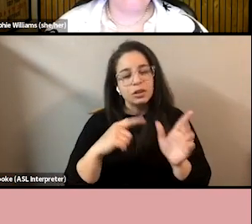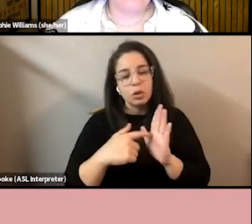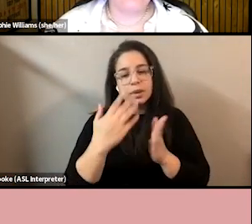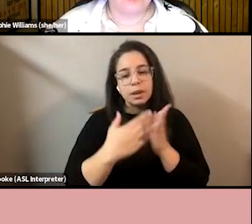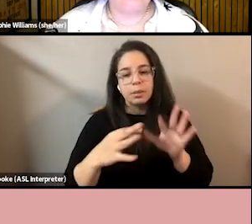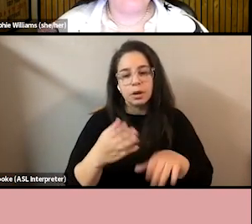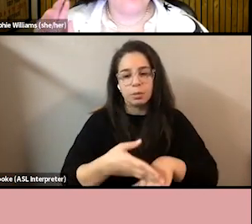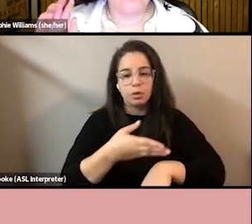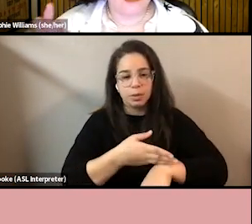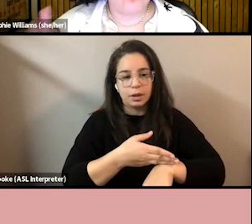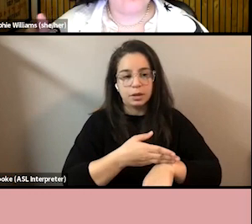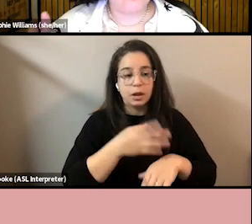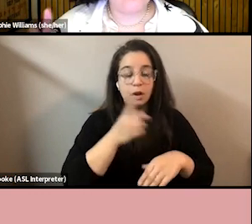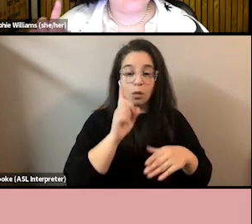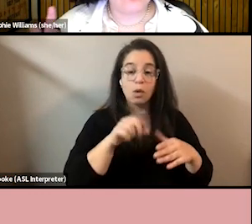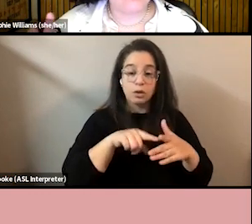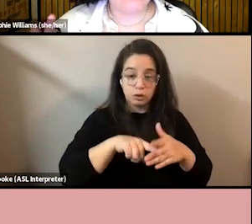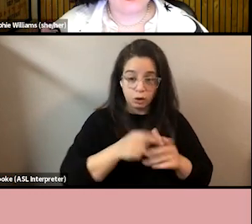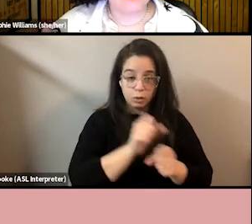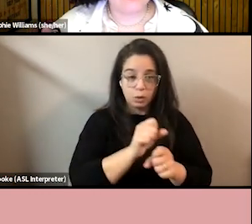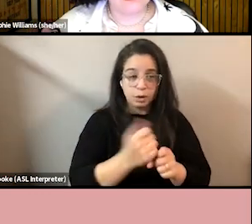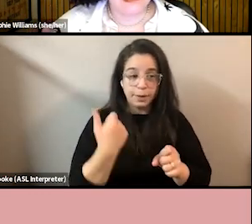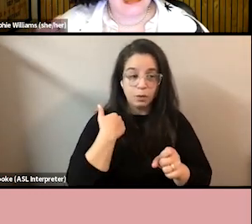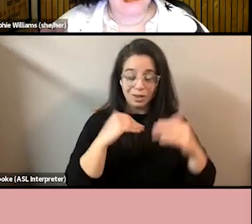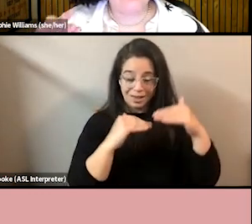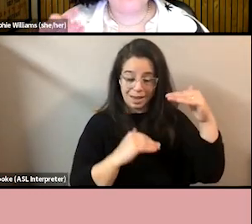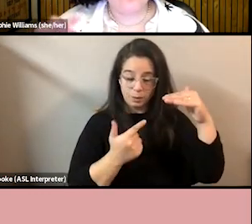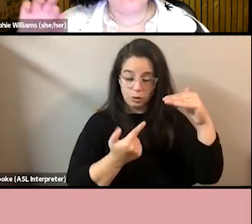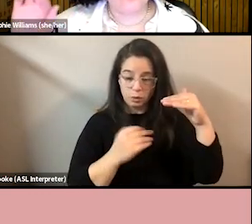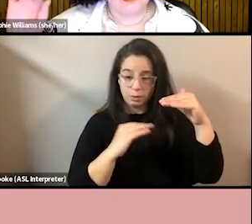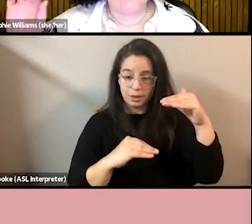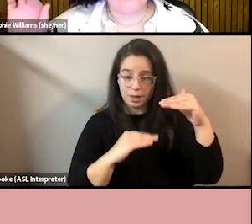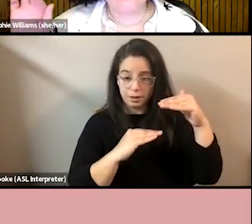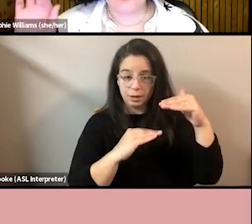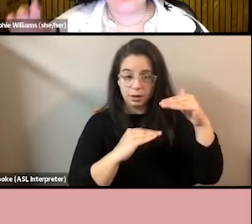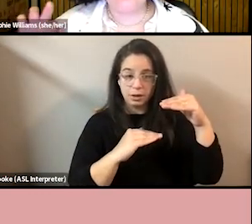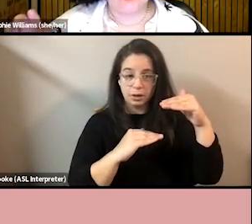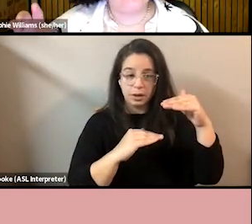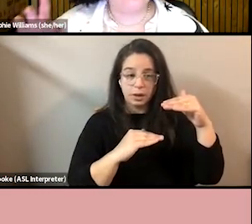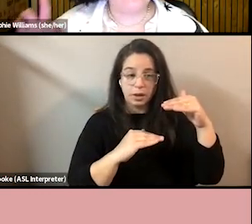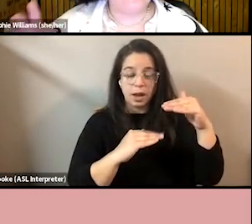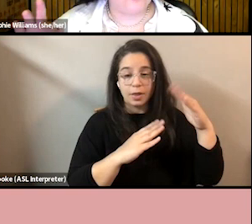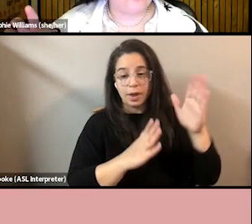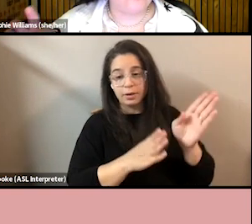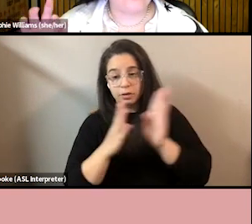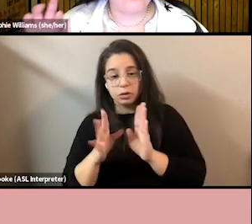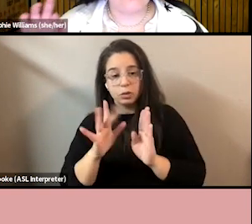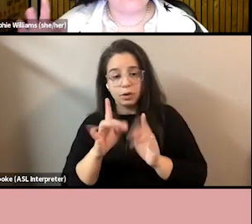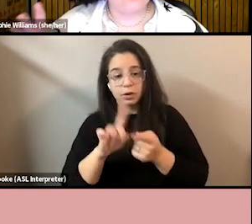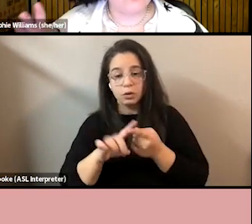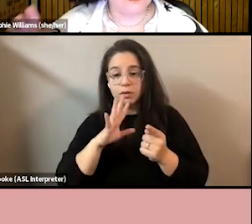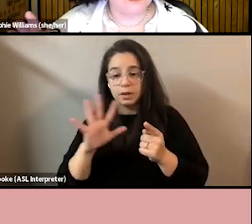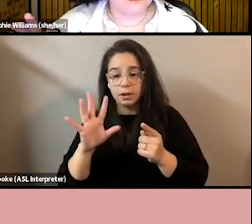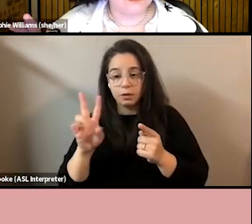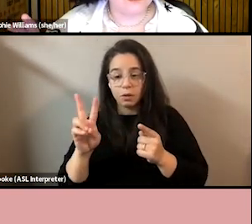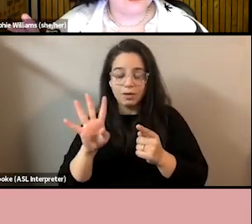The entry level gap for black women used to be 21%. And for 25 to 54 year olds, it used to be